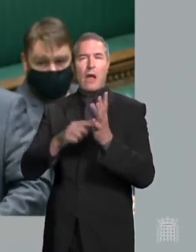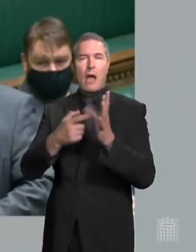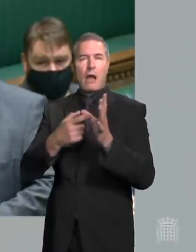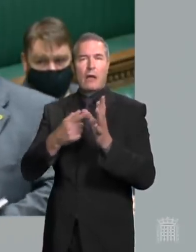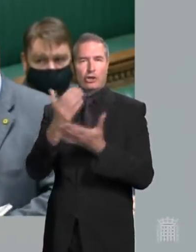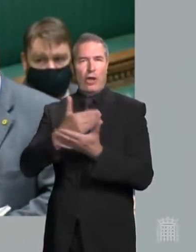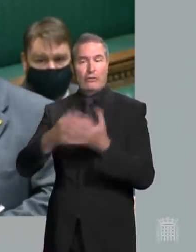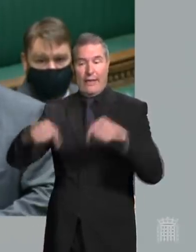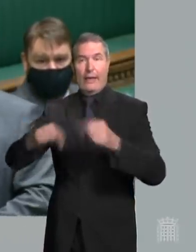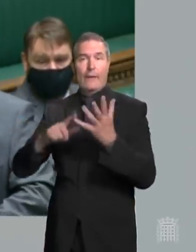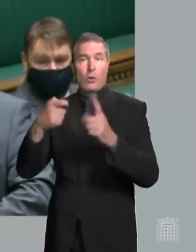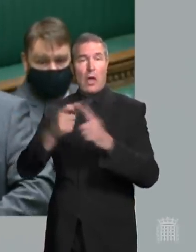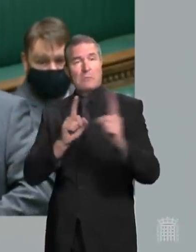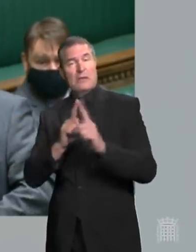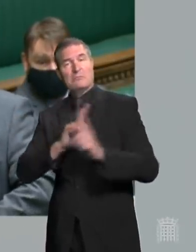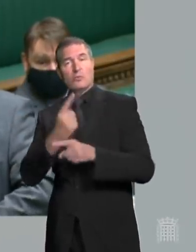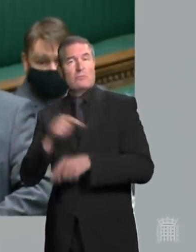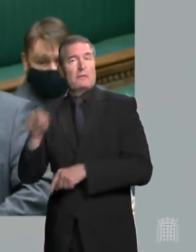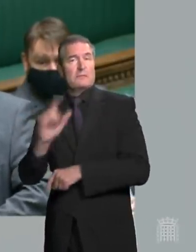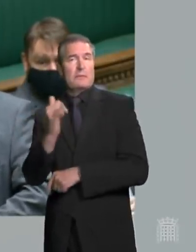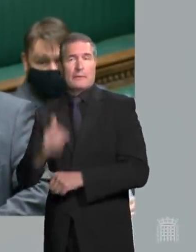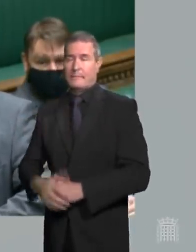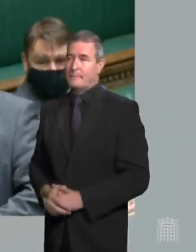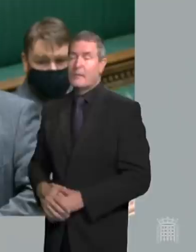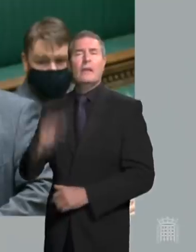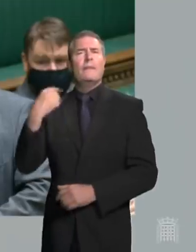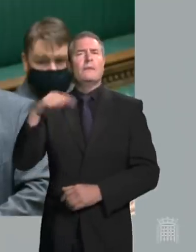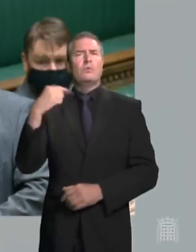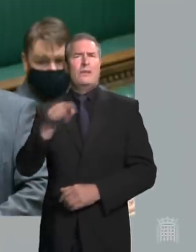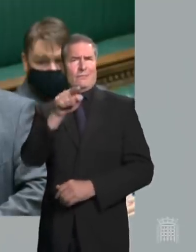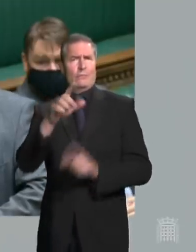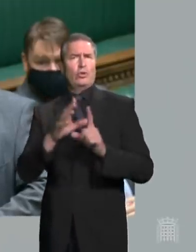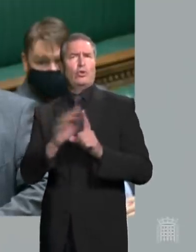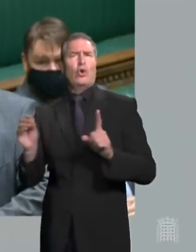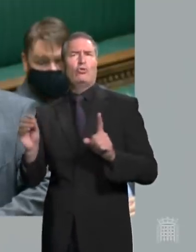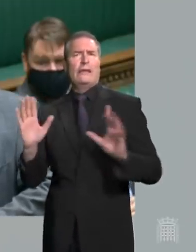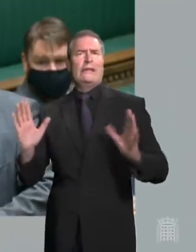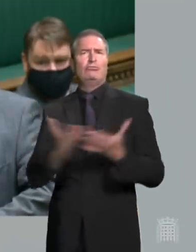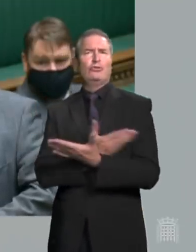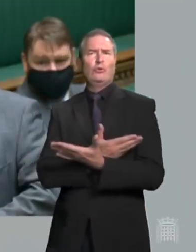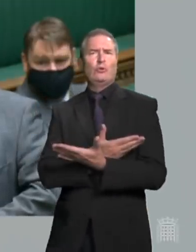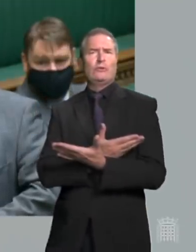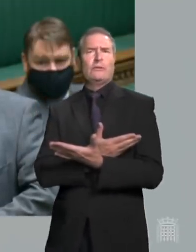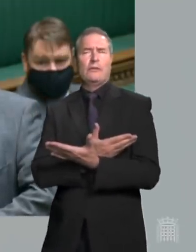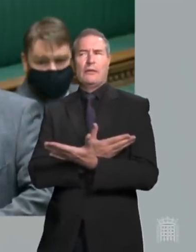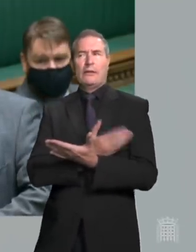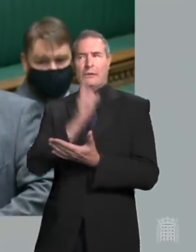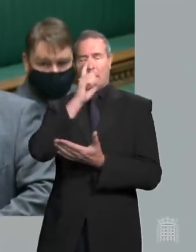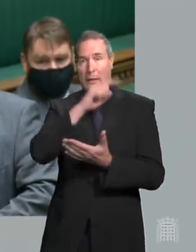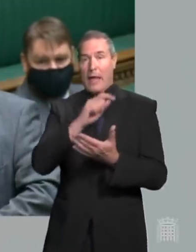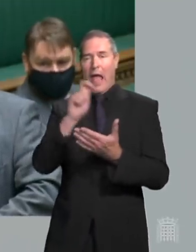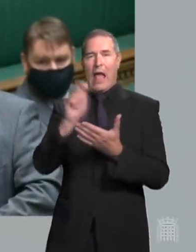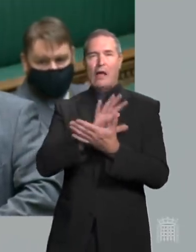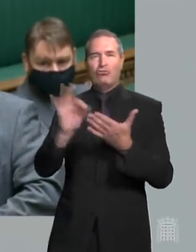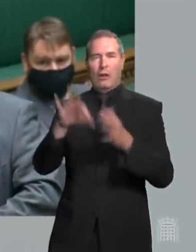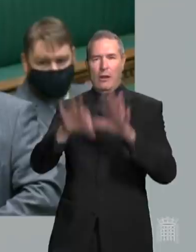Mr Speaker, this week the Tory government introduced its so-called Electoral Integrity Bill.